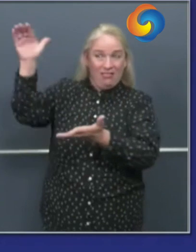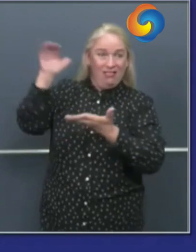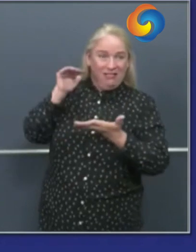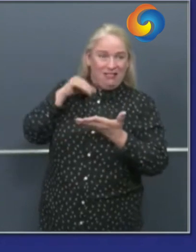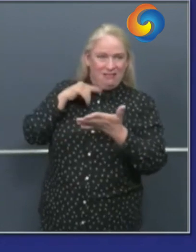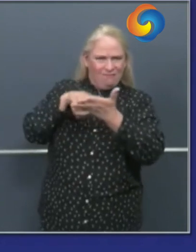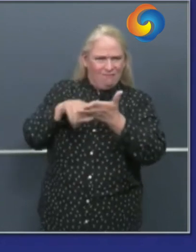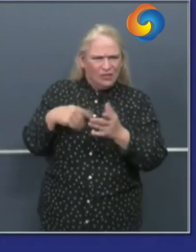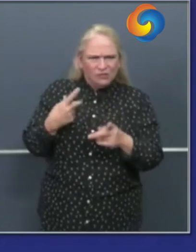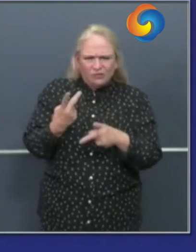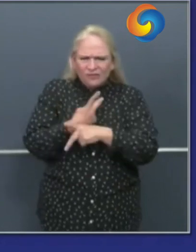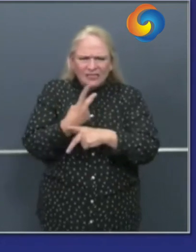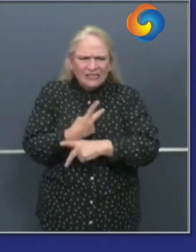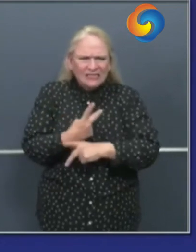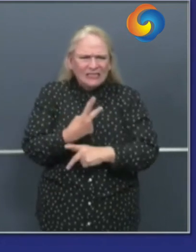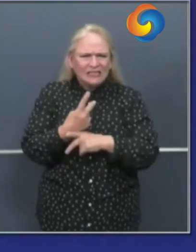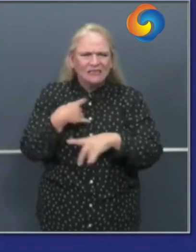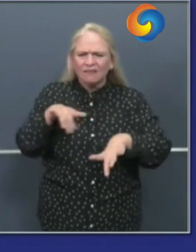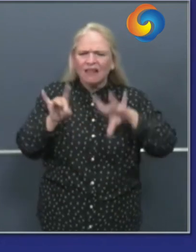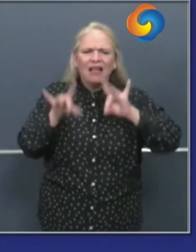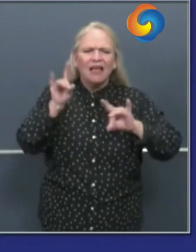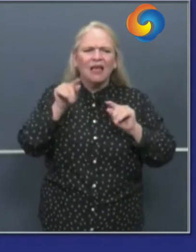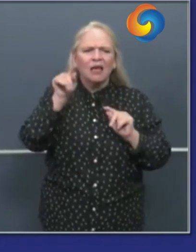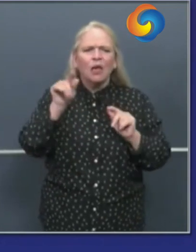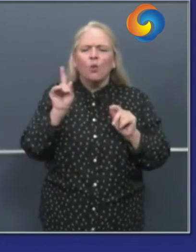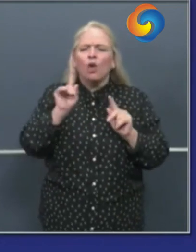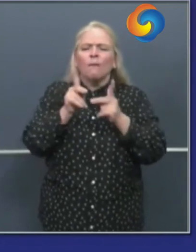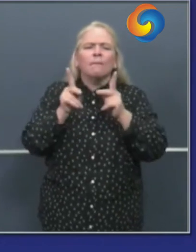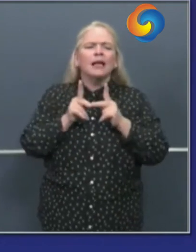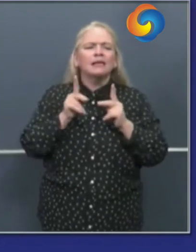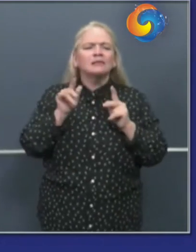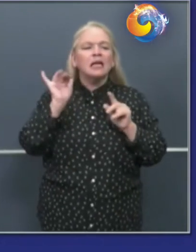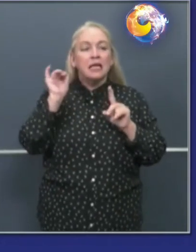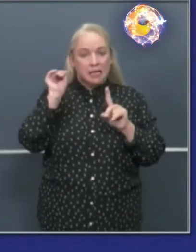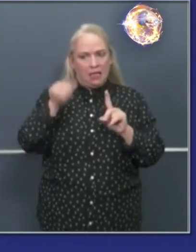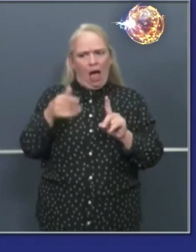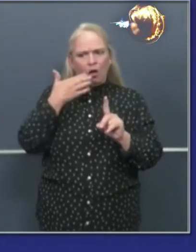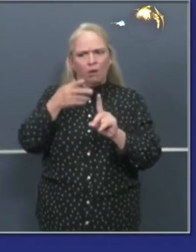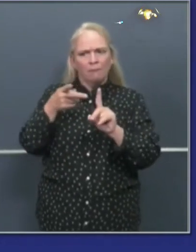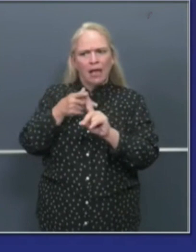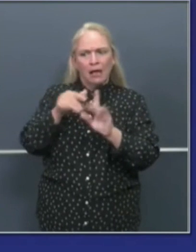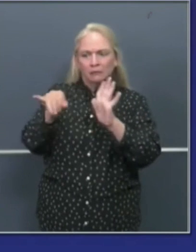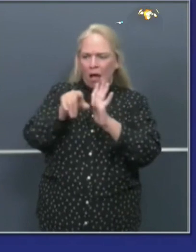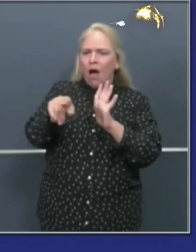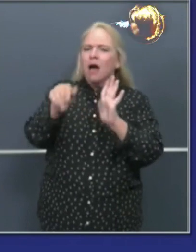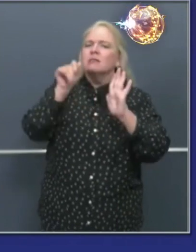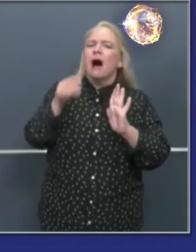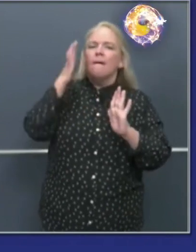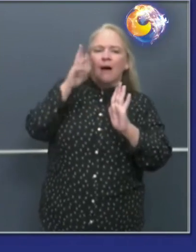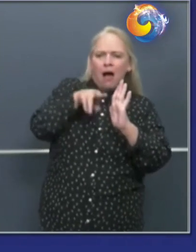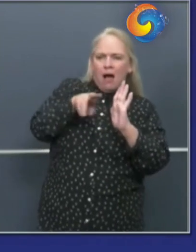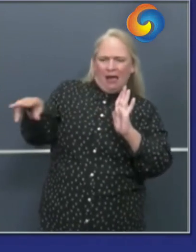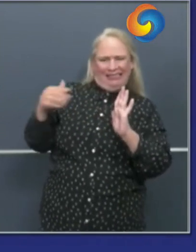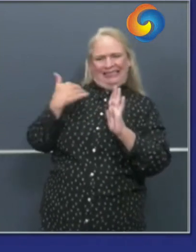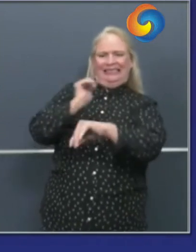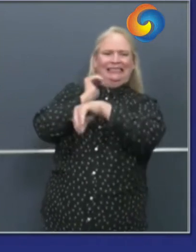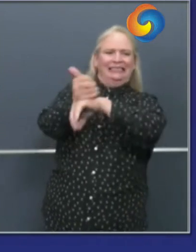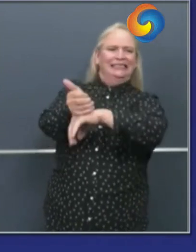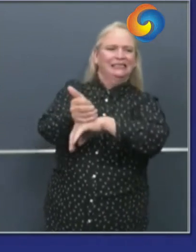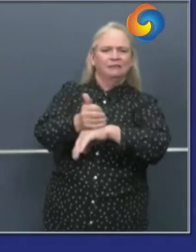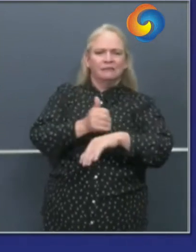locations throughout the state of california to pre-position those fms sites that provide capacity up to